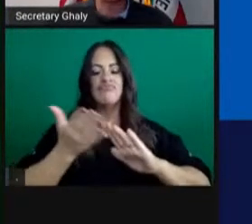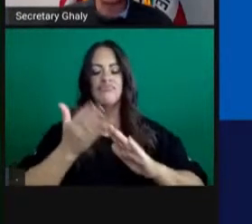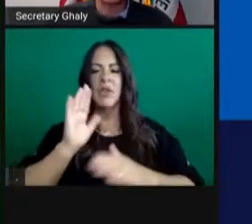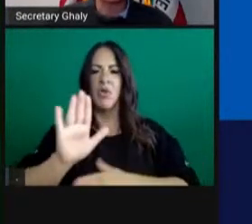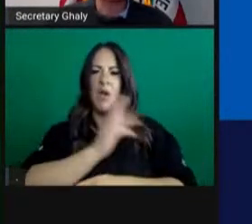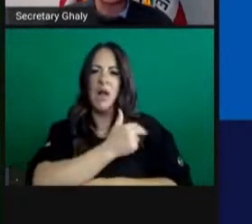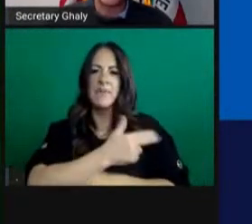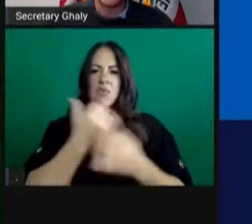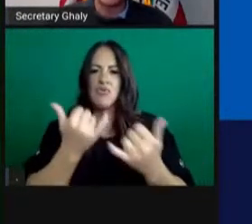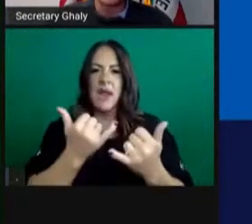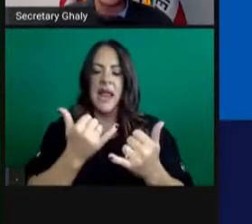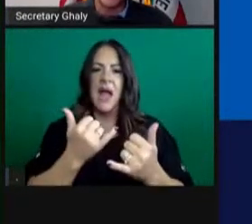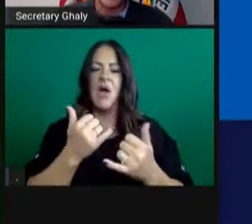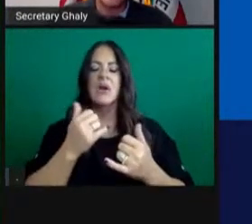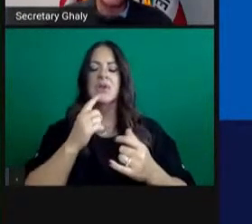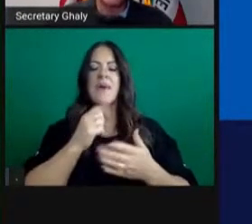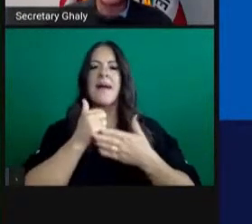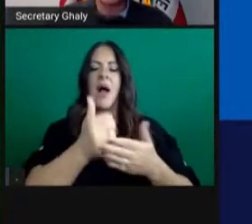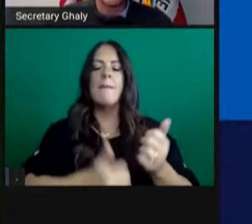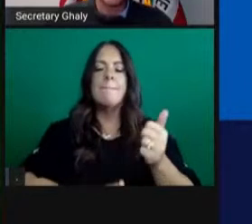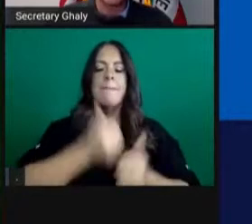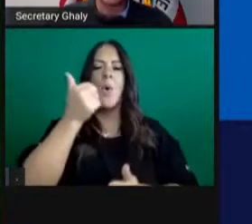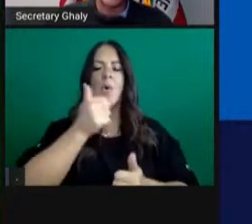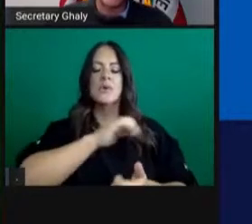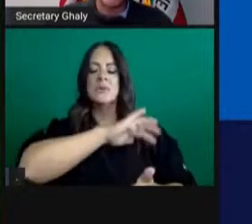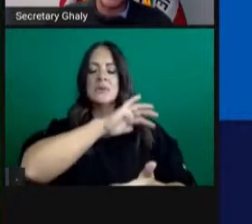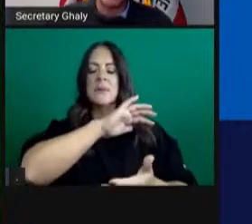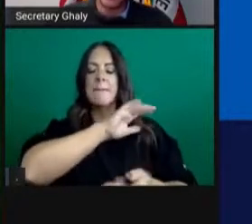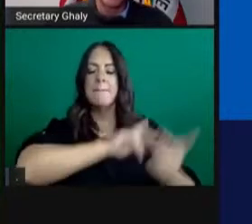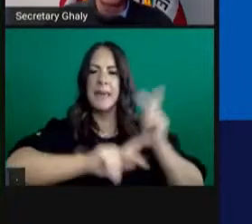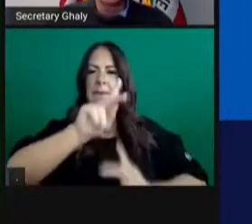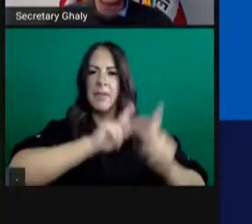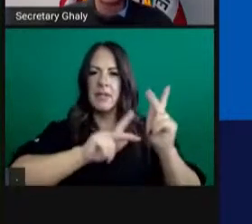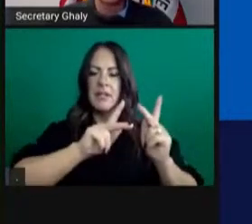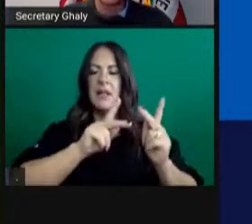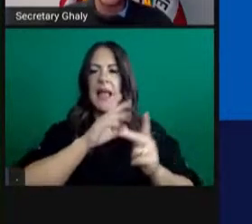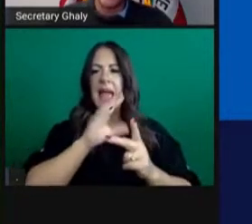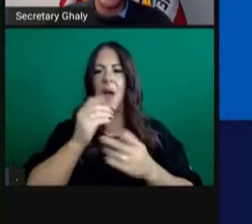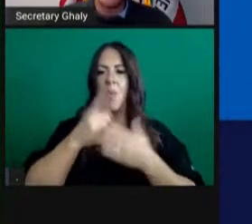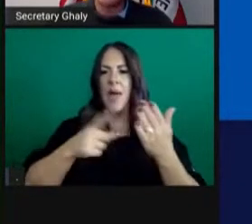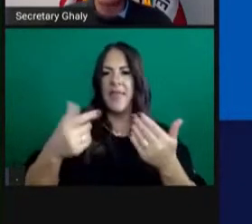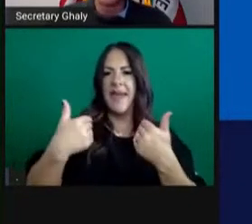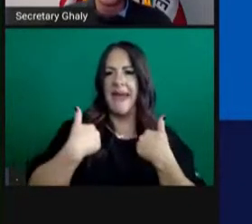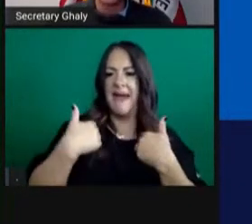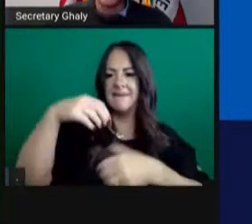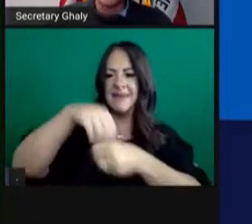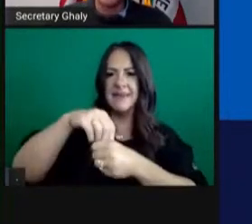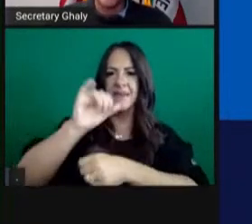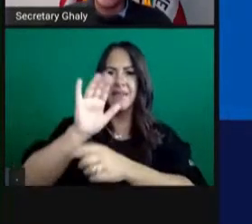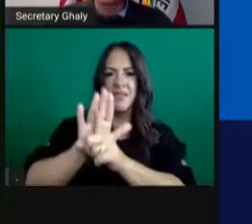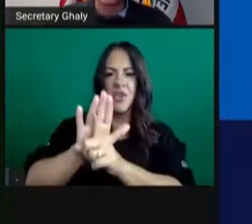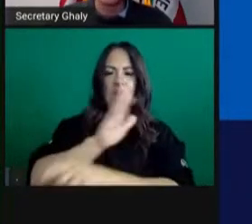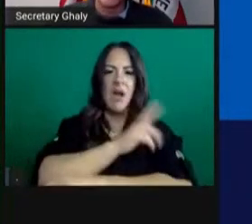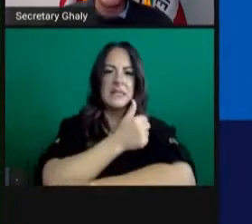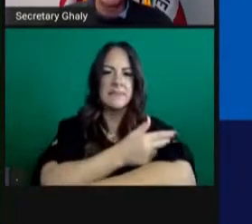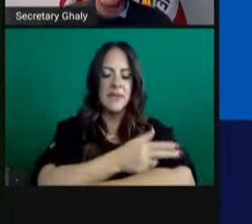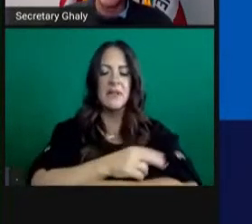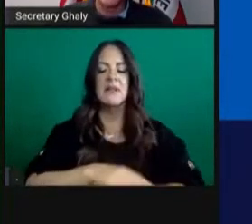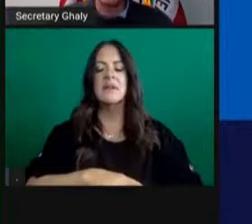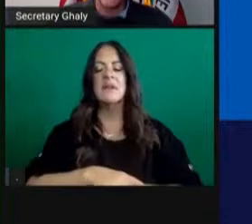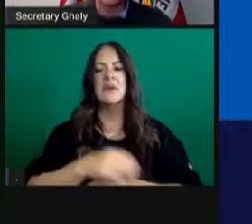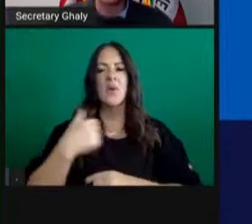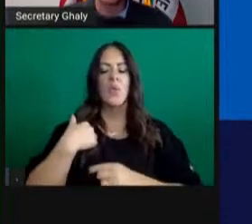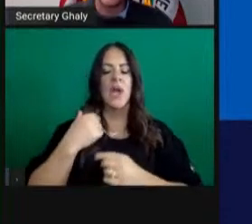make sure we can do as much as we can on the campuses of the hospital. We learned early on through hours,